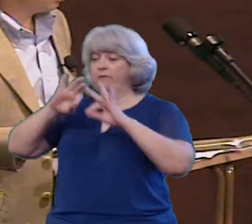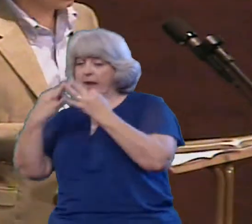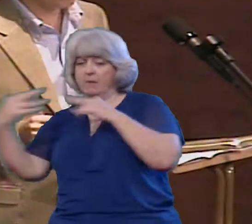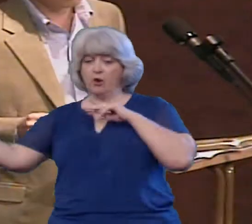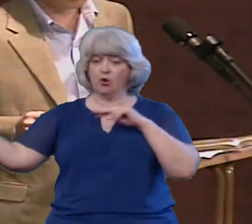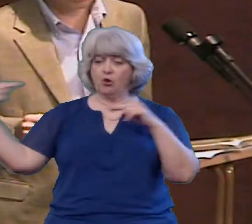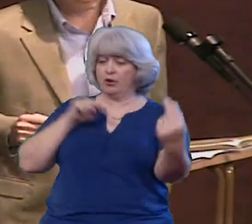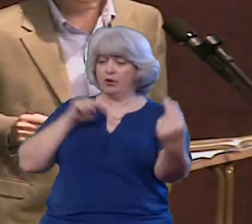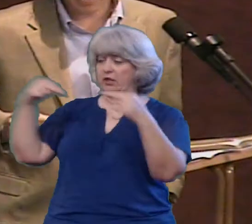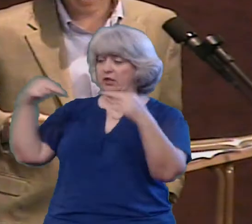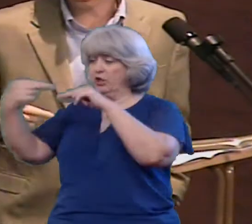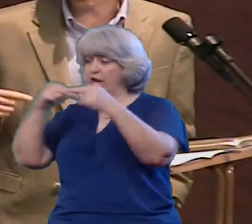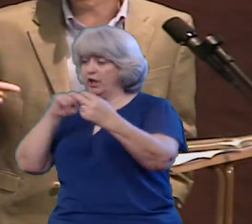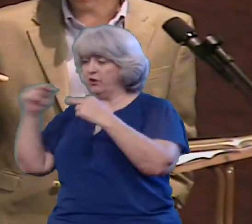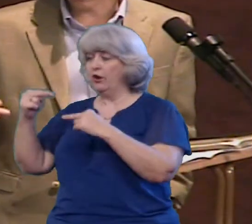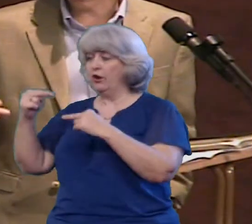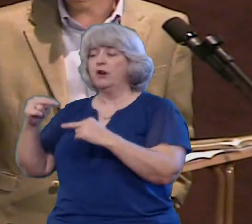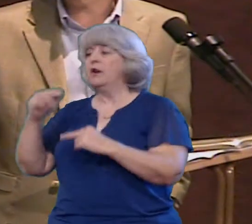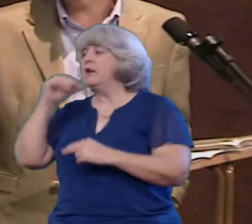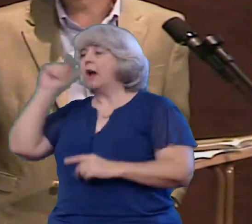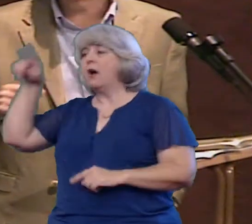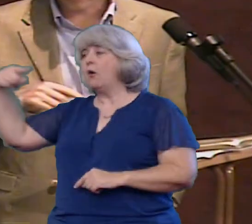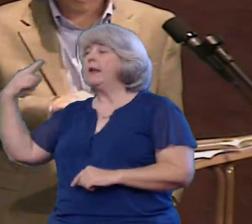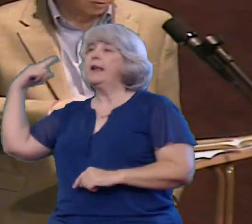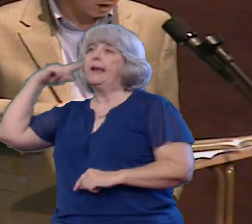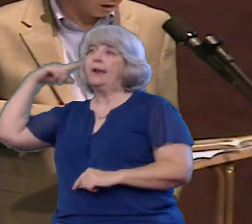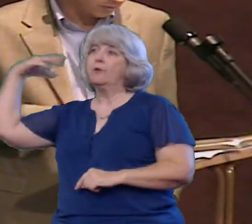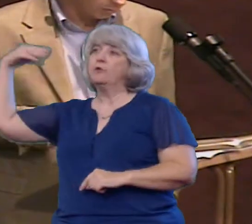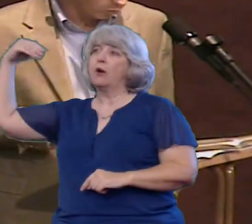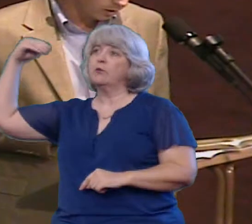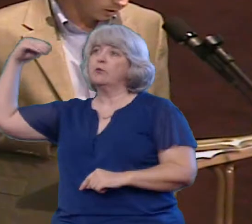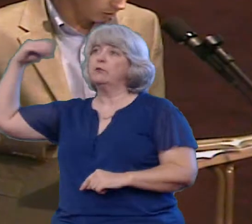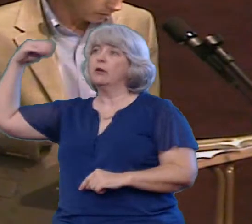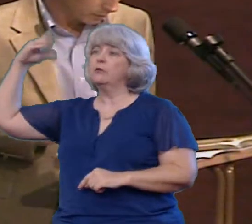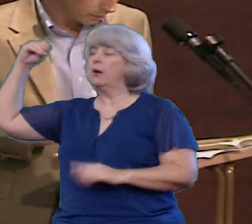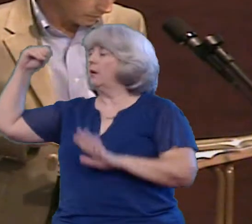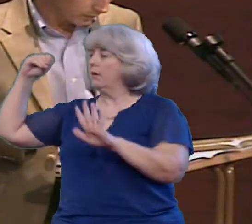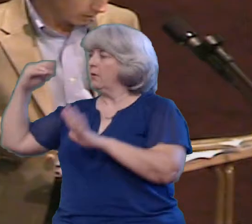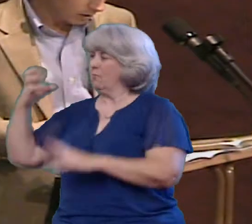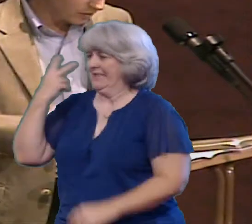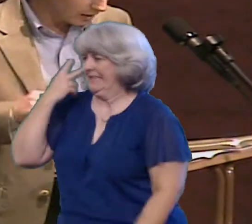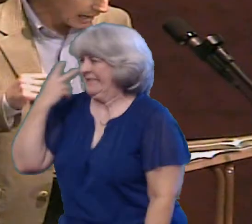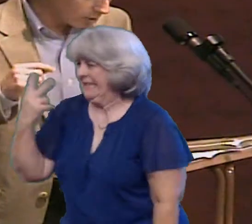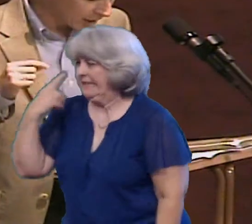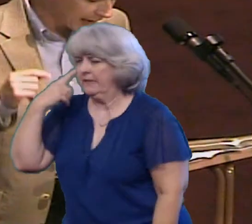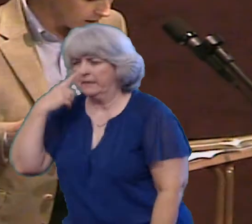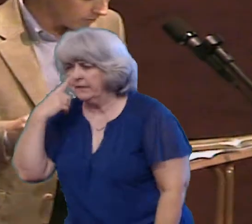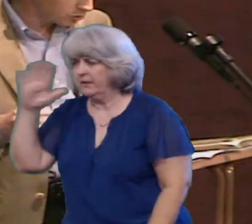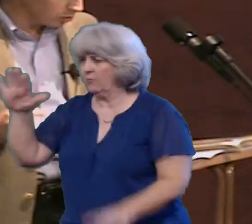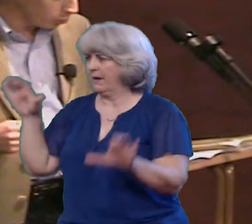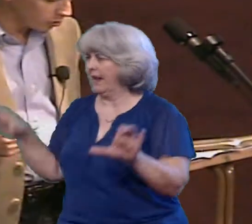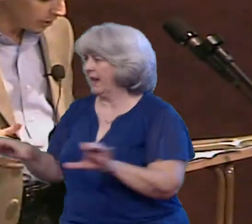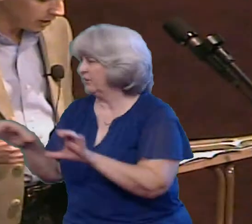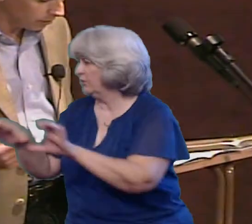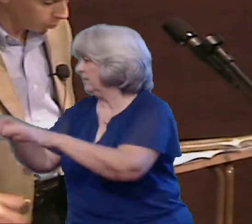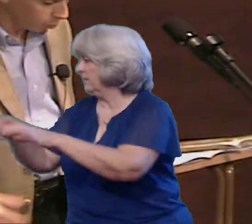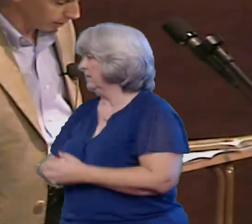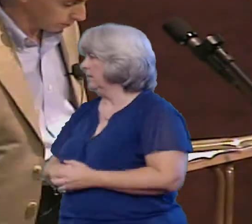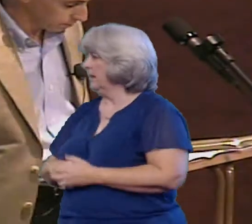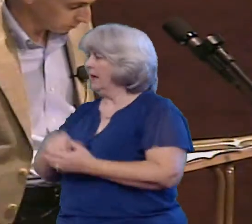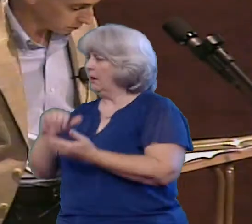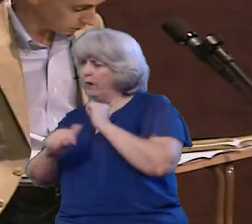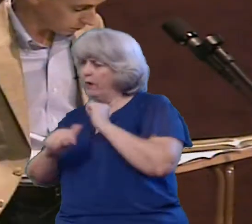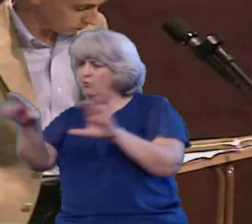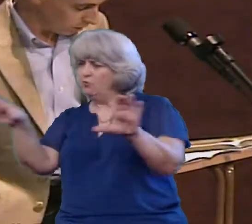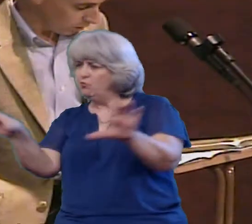We talk about our actions being seen and not just heard That's this concept right here That they allow their behaviors to do the speaking for